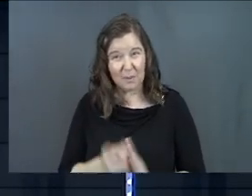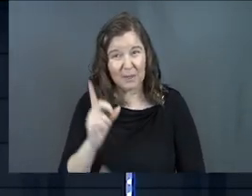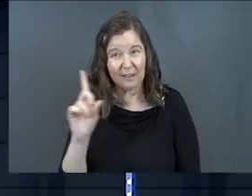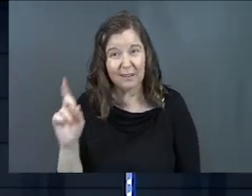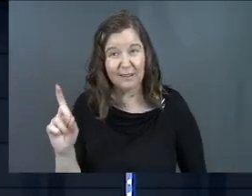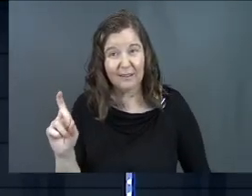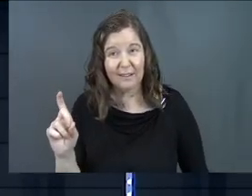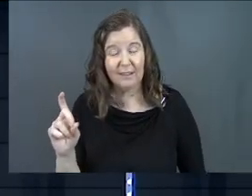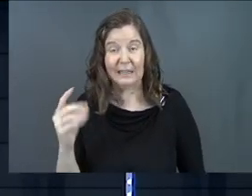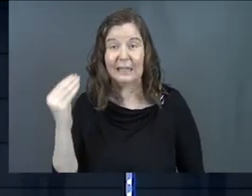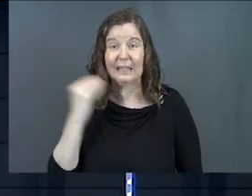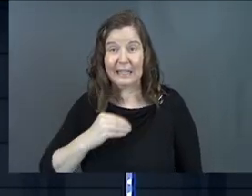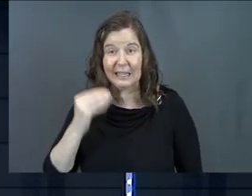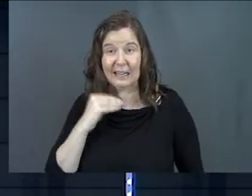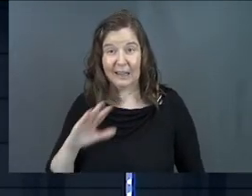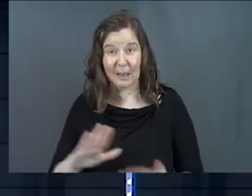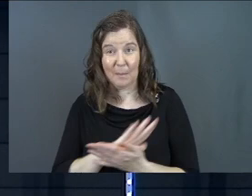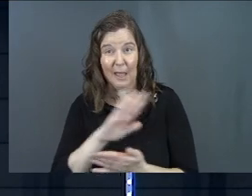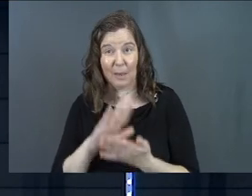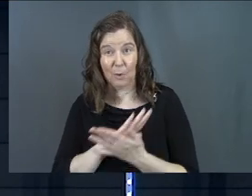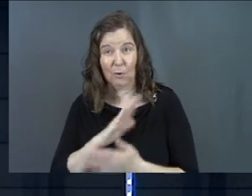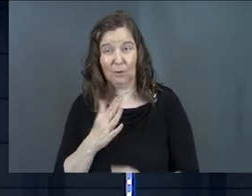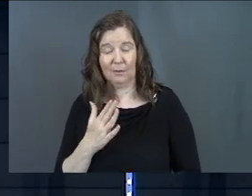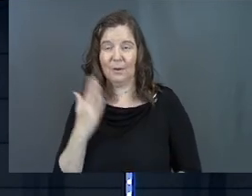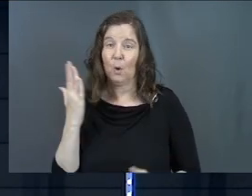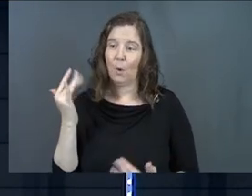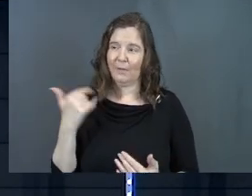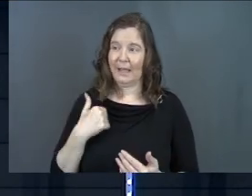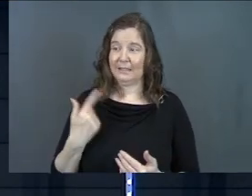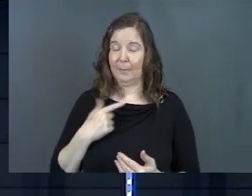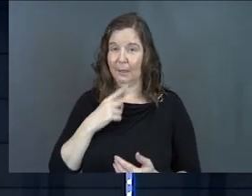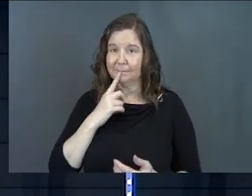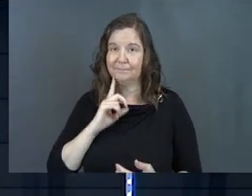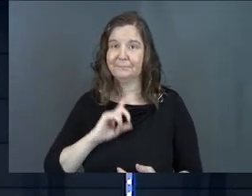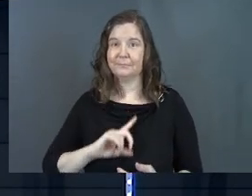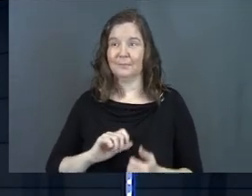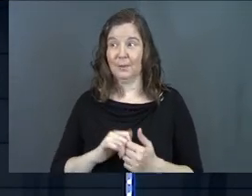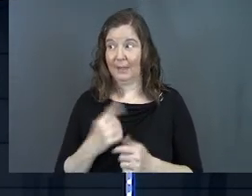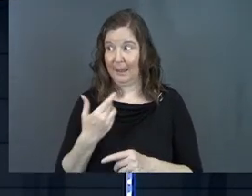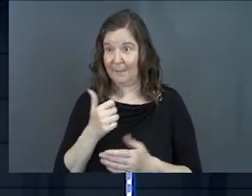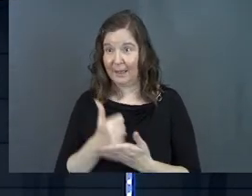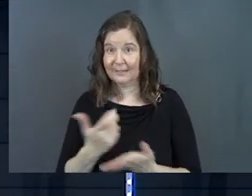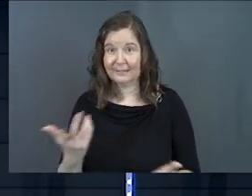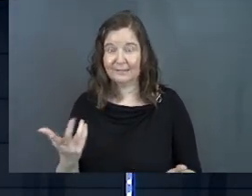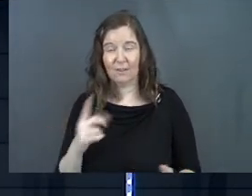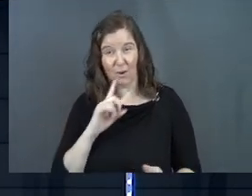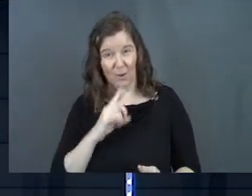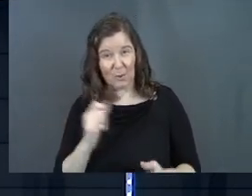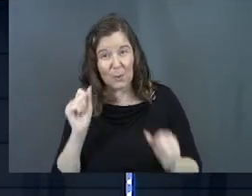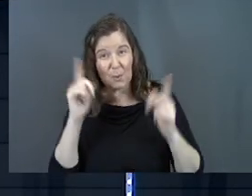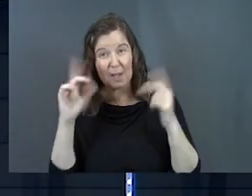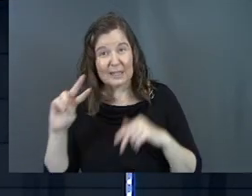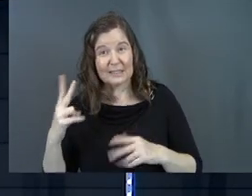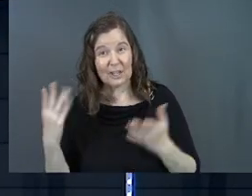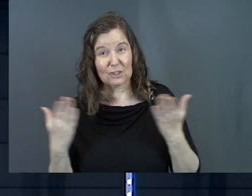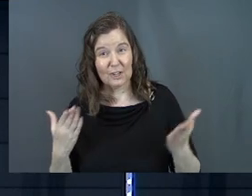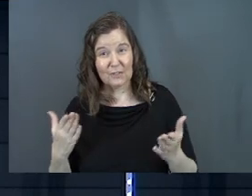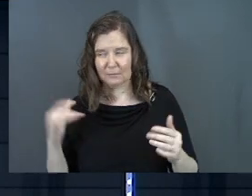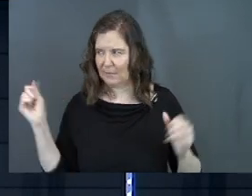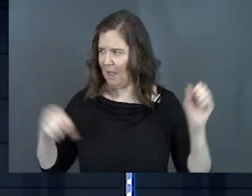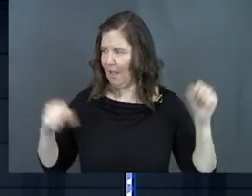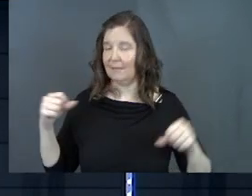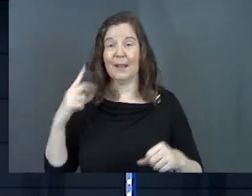second? Eating paper. Hopefully he had something to wash it down with. Amen? Are you awake second service?